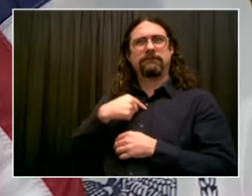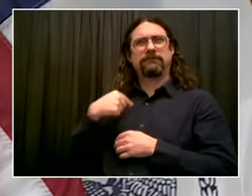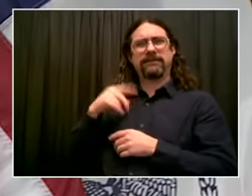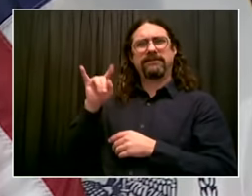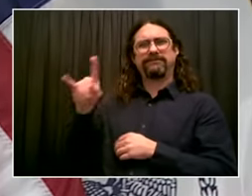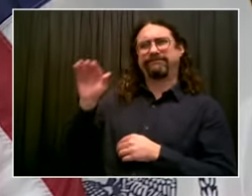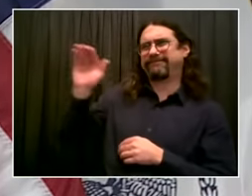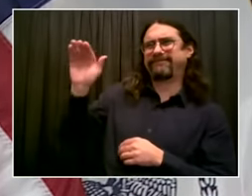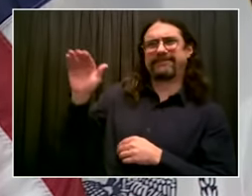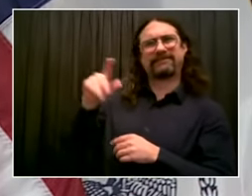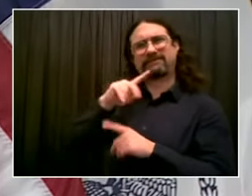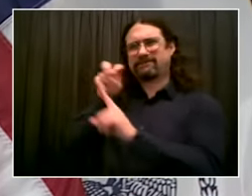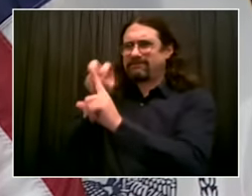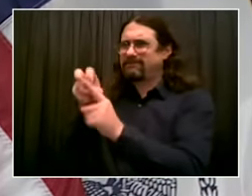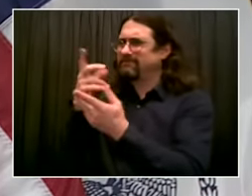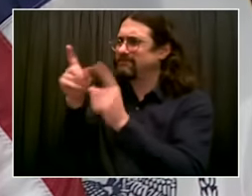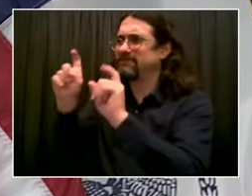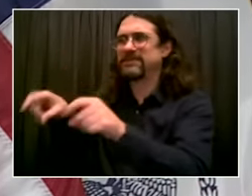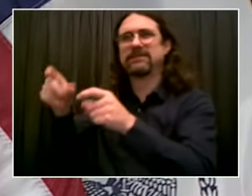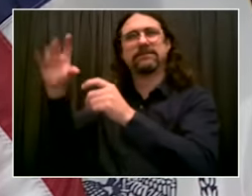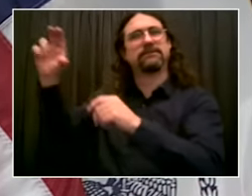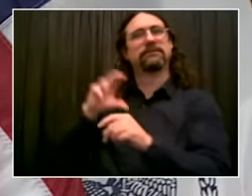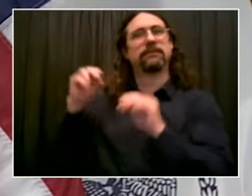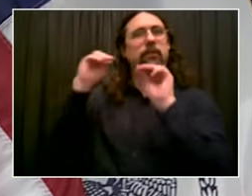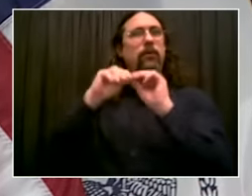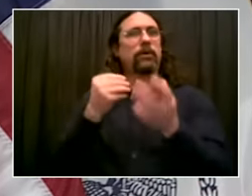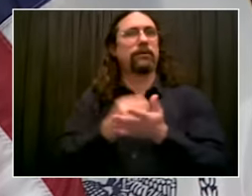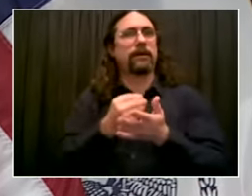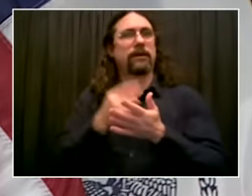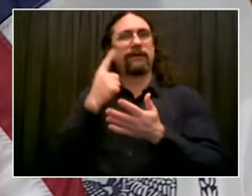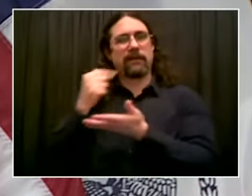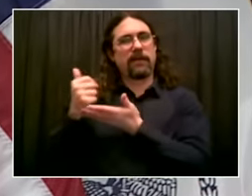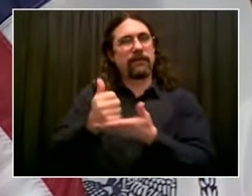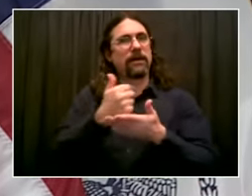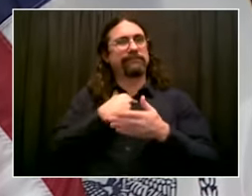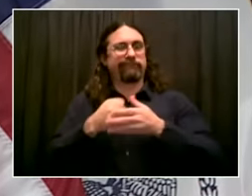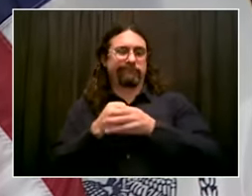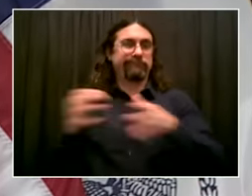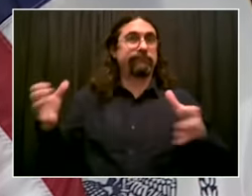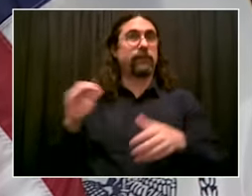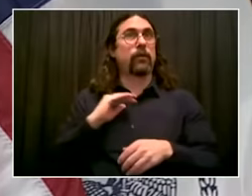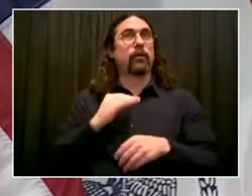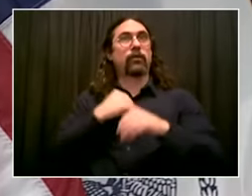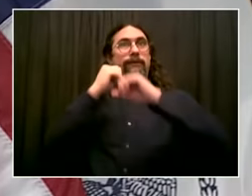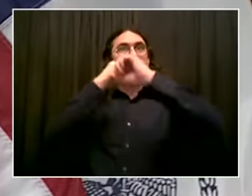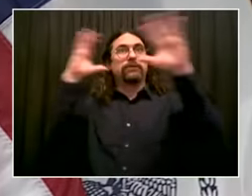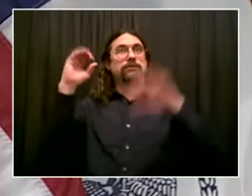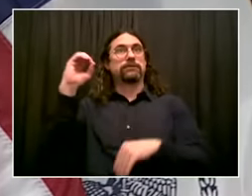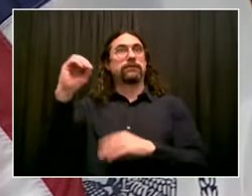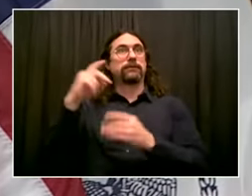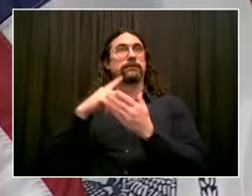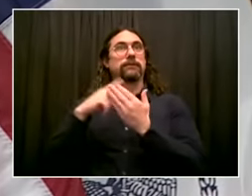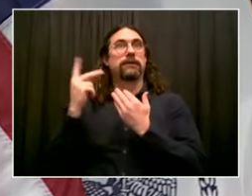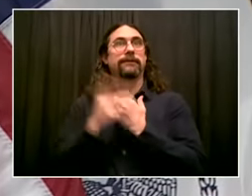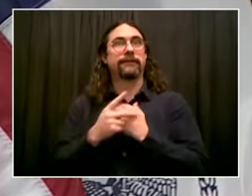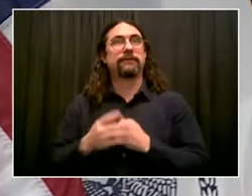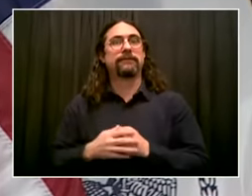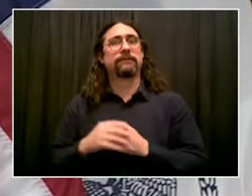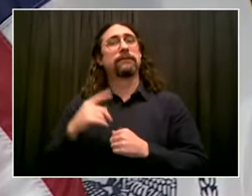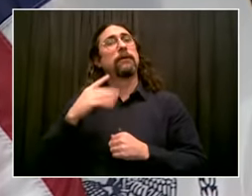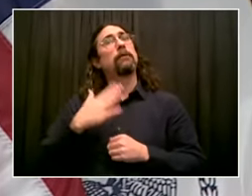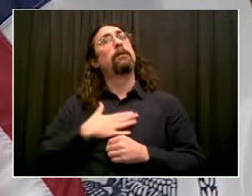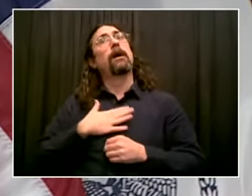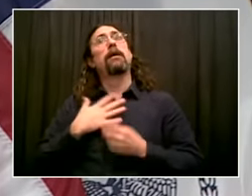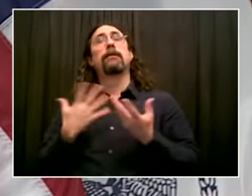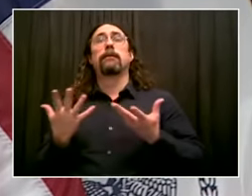like the idea of expanding the work within DOT, the work within NYPD, and we're going to look at that as part of our budget